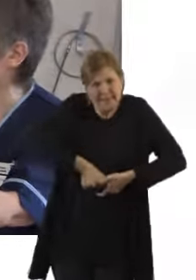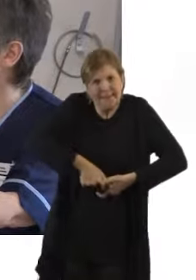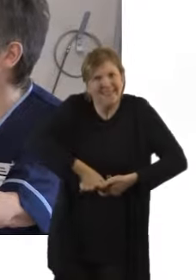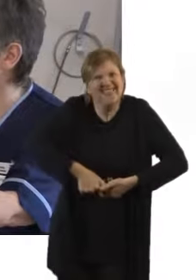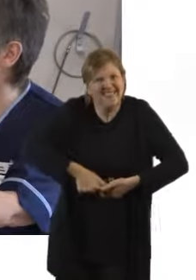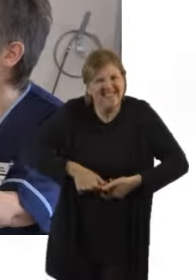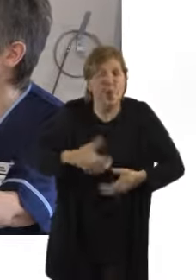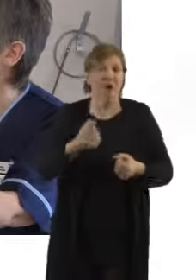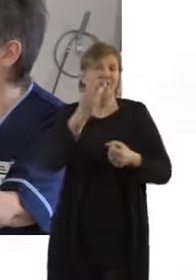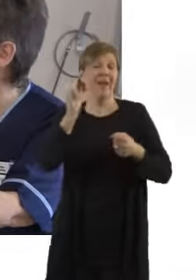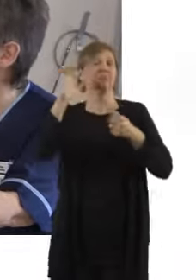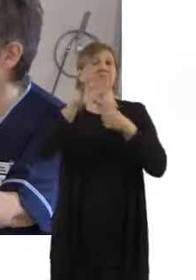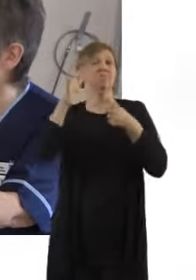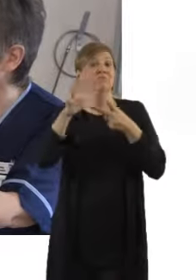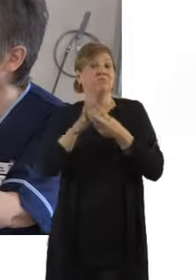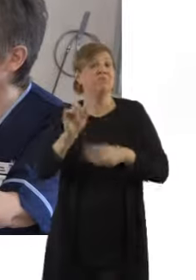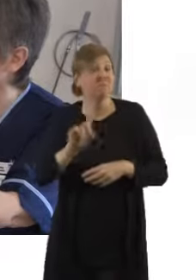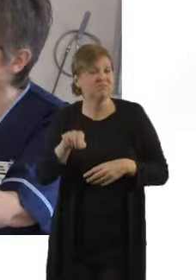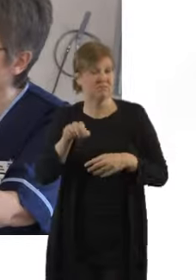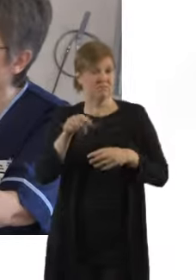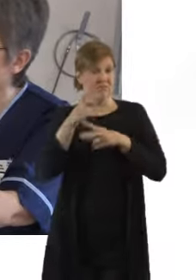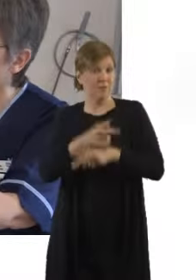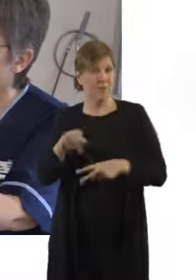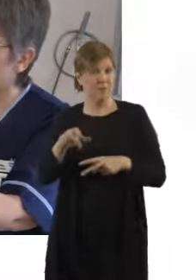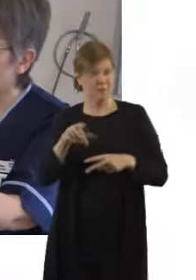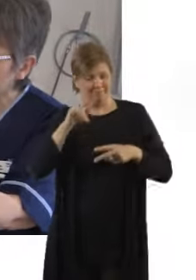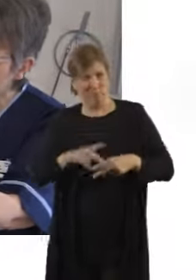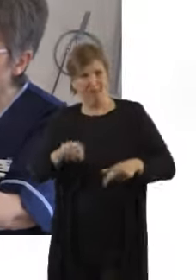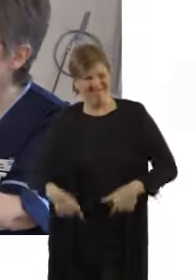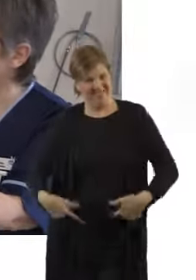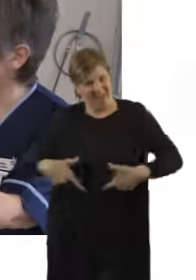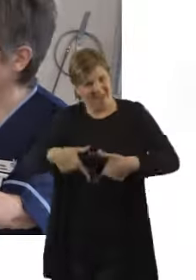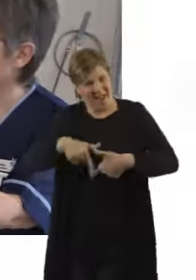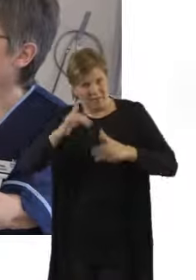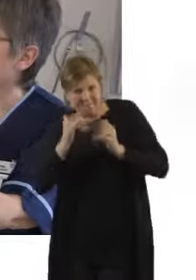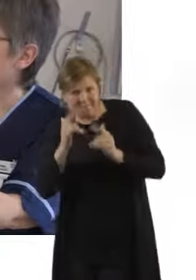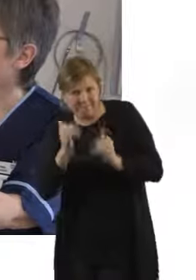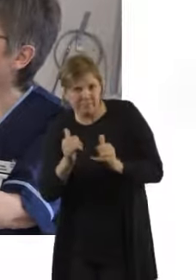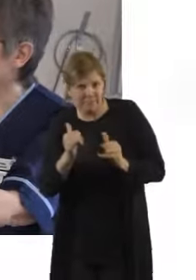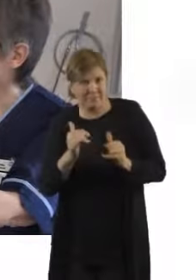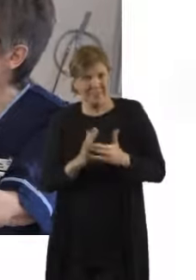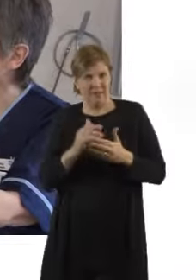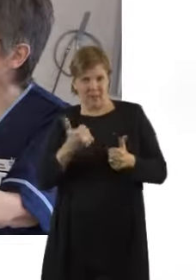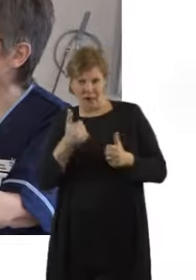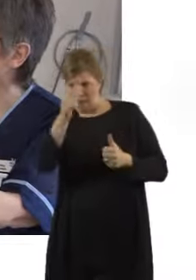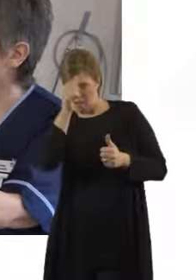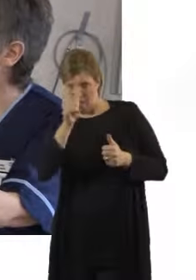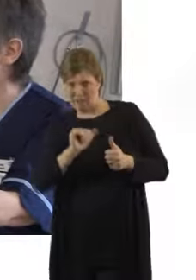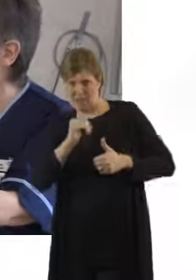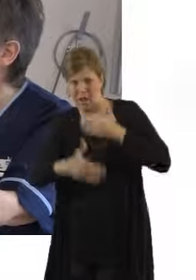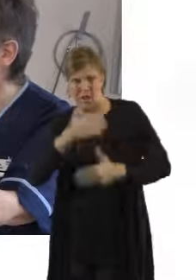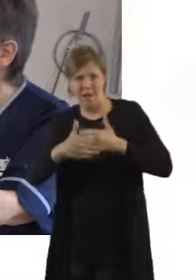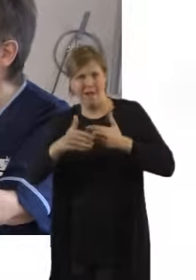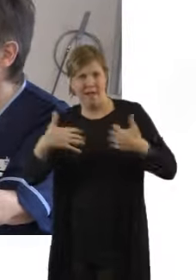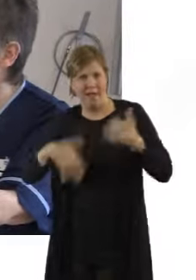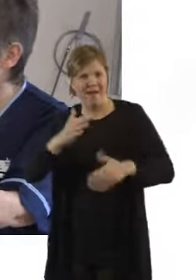that the midwife looks for in a vaginal examination. And all these things together lets us know that the